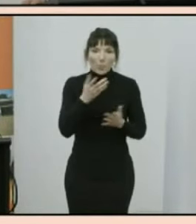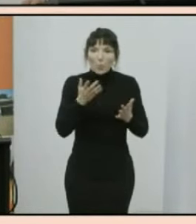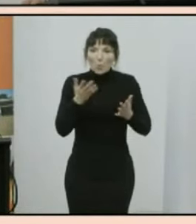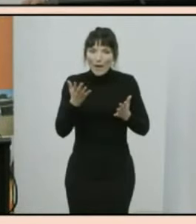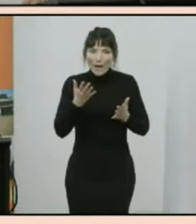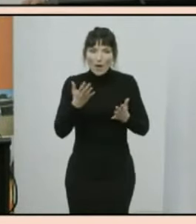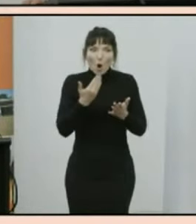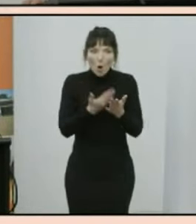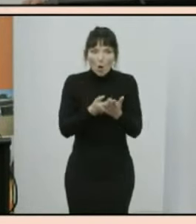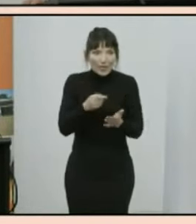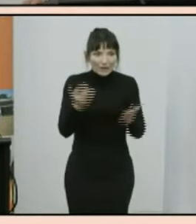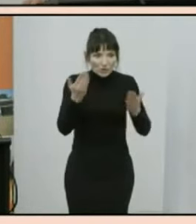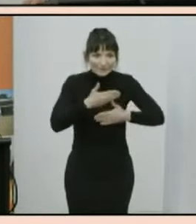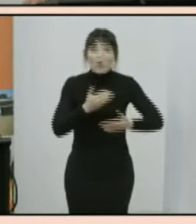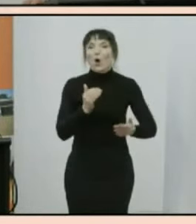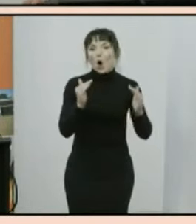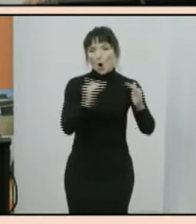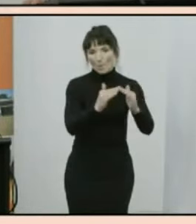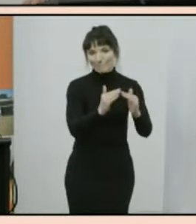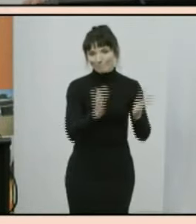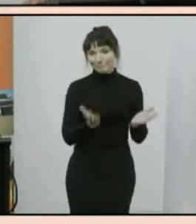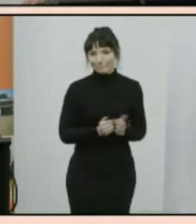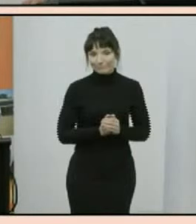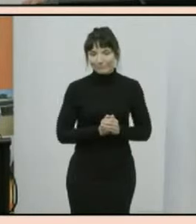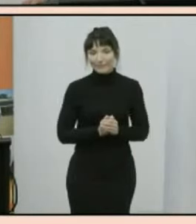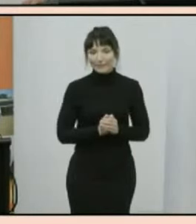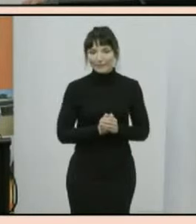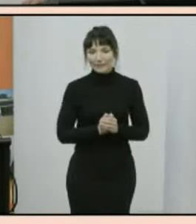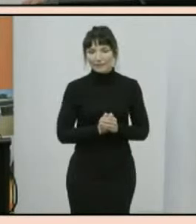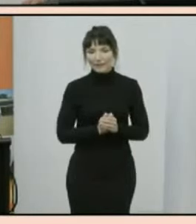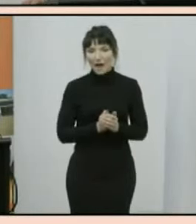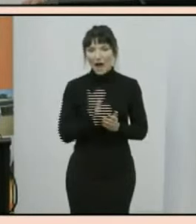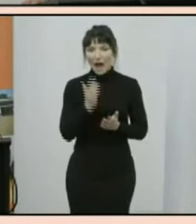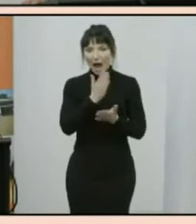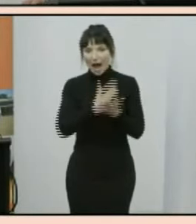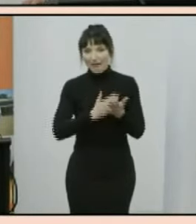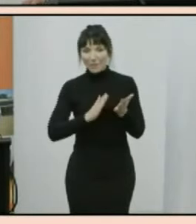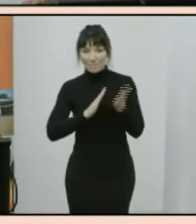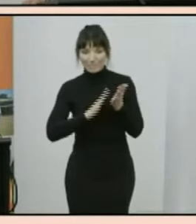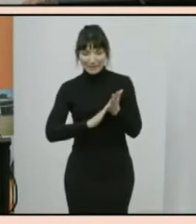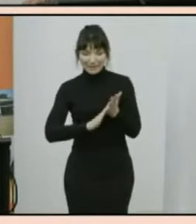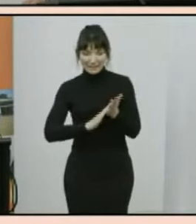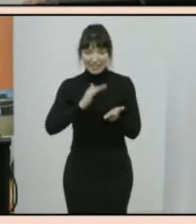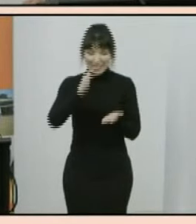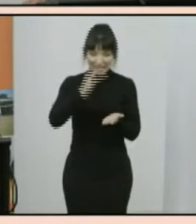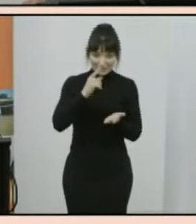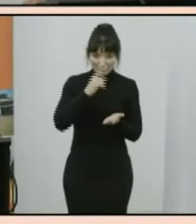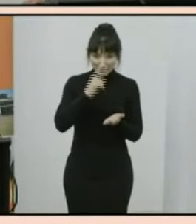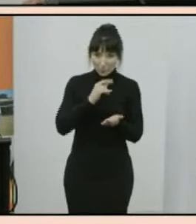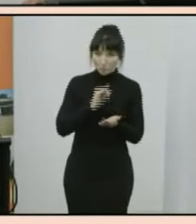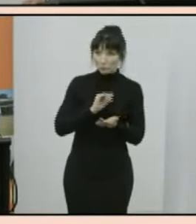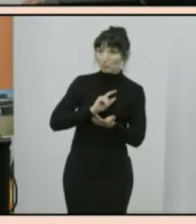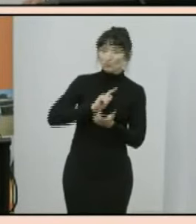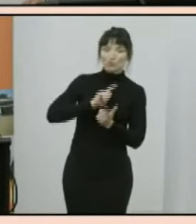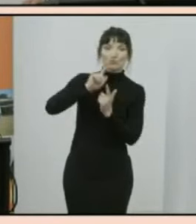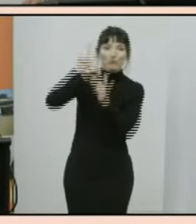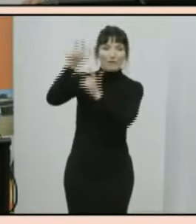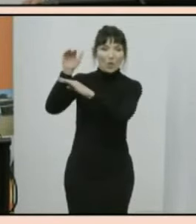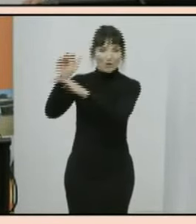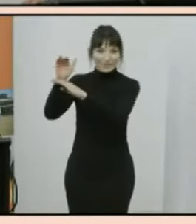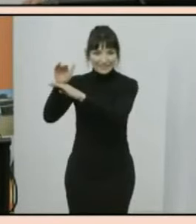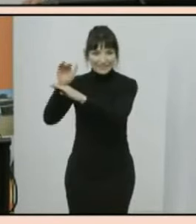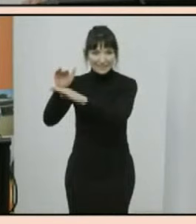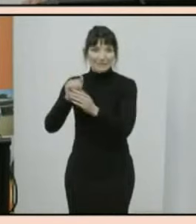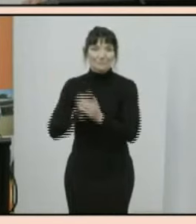in 2016 with half a million fewer of us traveling overseas and also fewer people away from home within